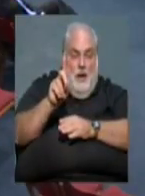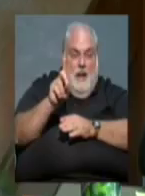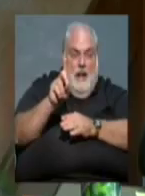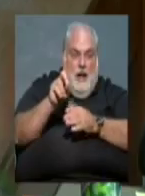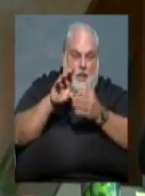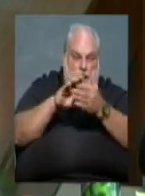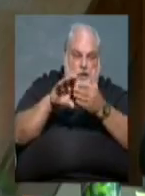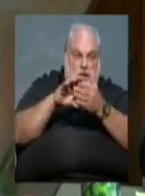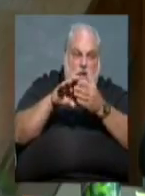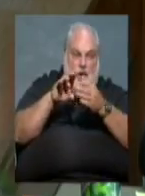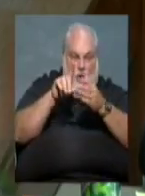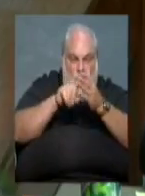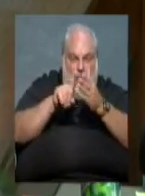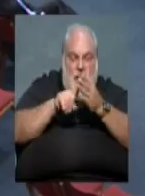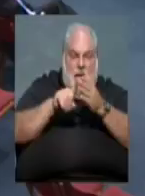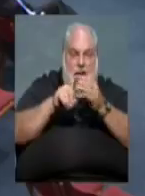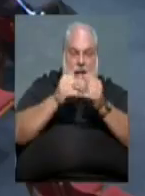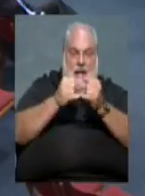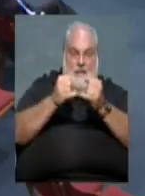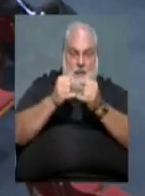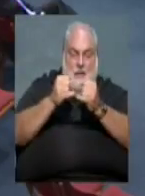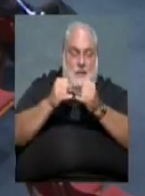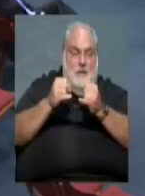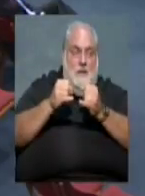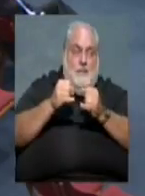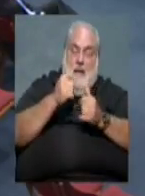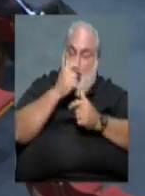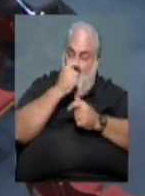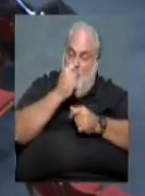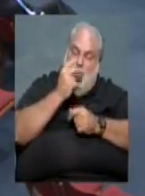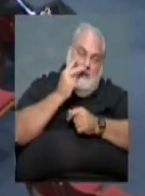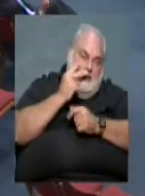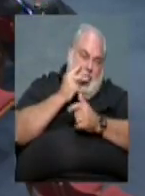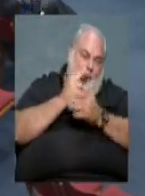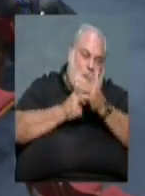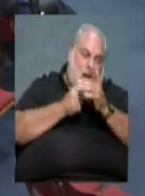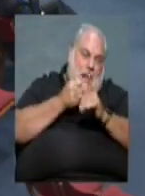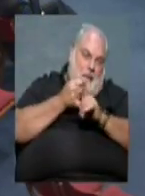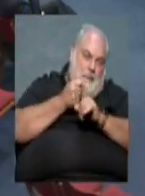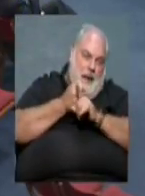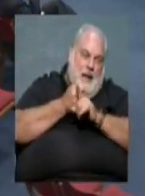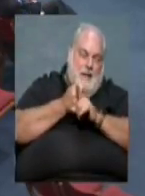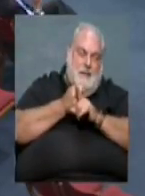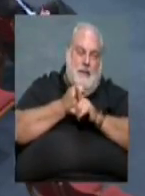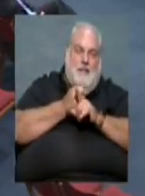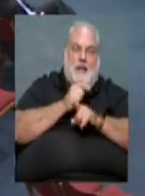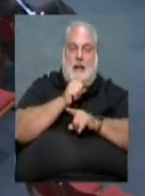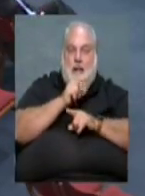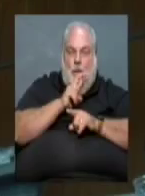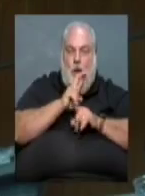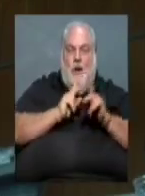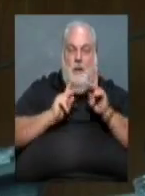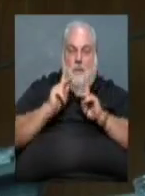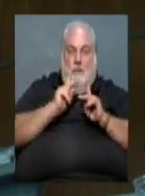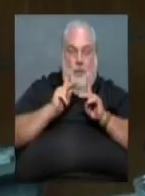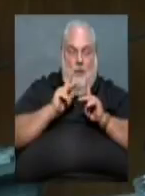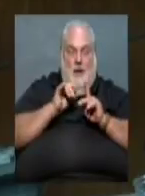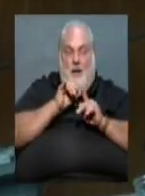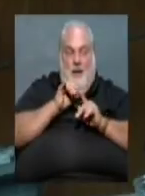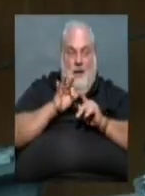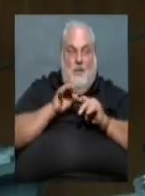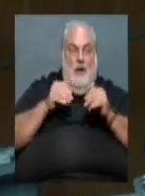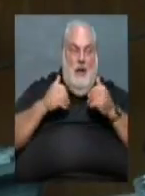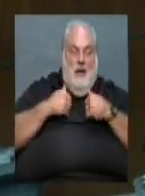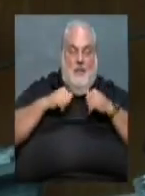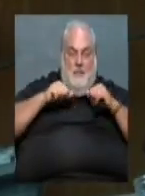in any other way. Well, it would be interesting, I think, to see what kind of impact this has had on the City of Little Rock residents. So if we had the capacity